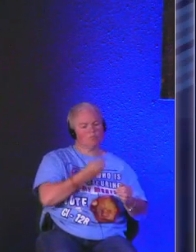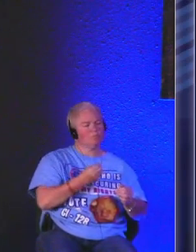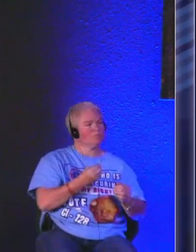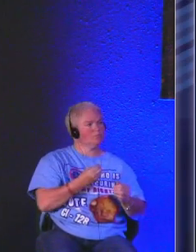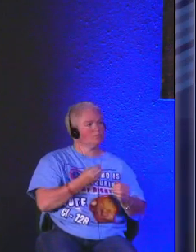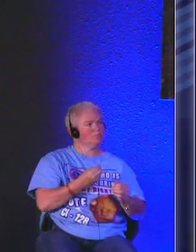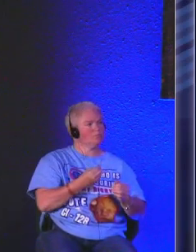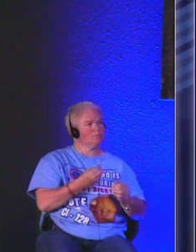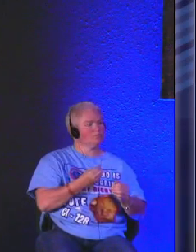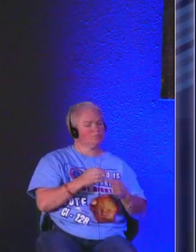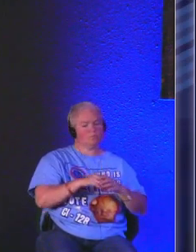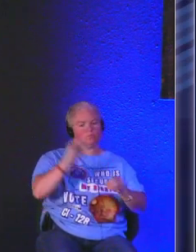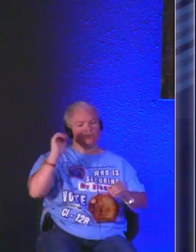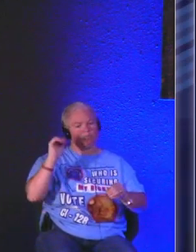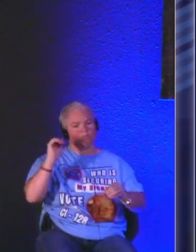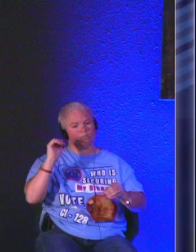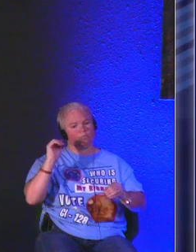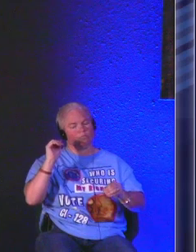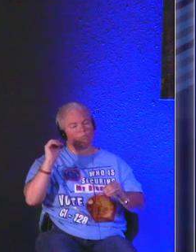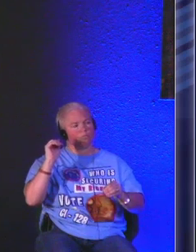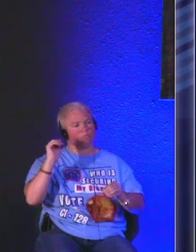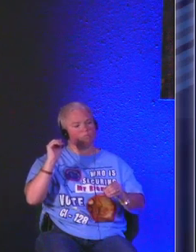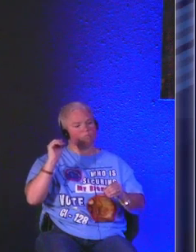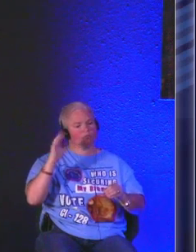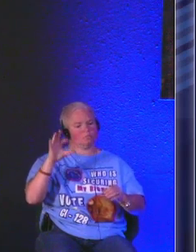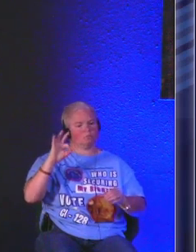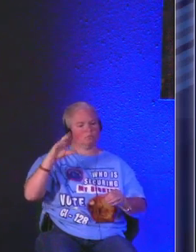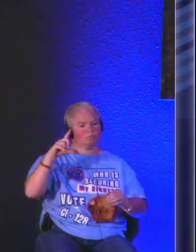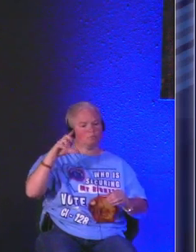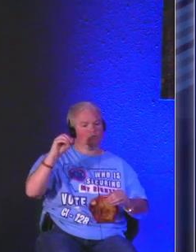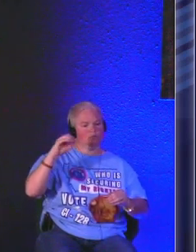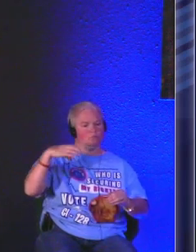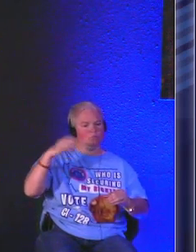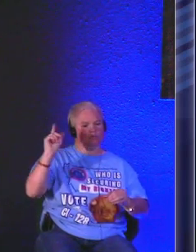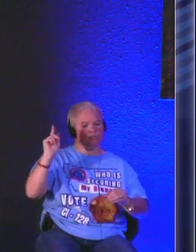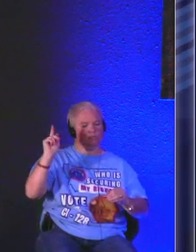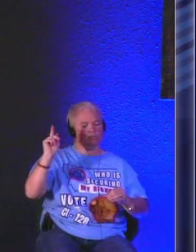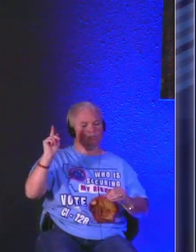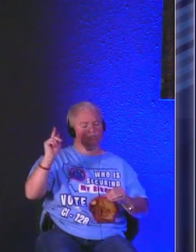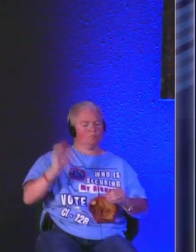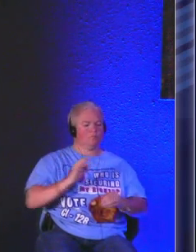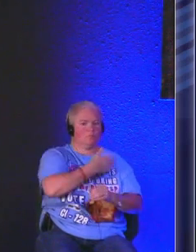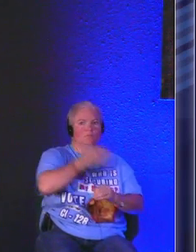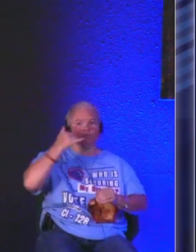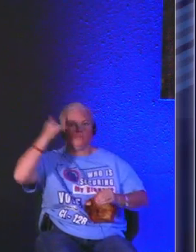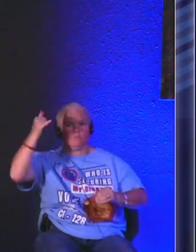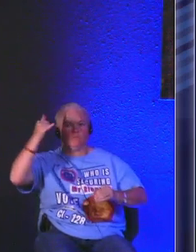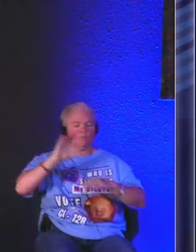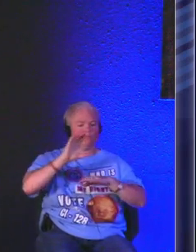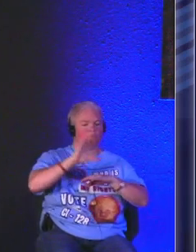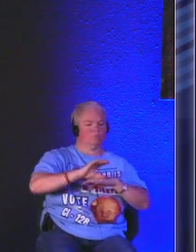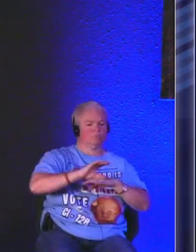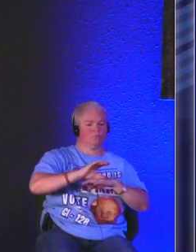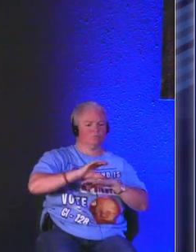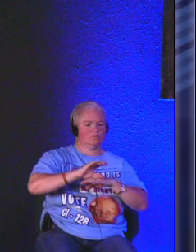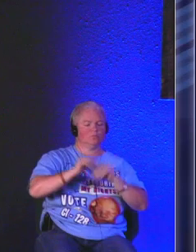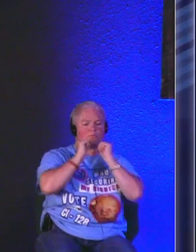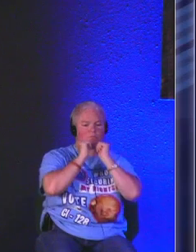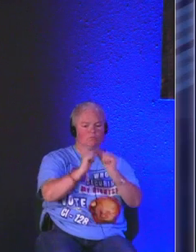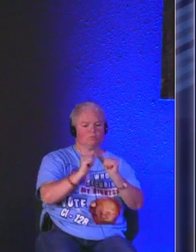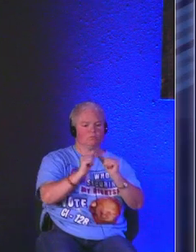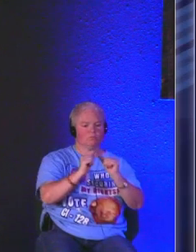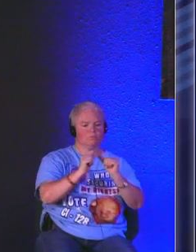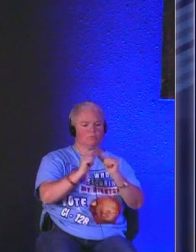many of the Jewish people are outside of the flock that we call the body of Christ because they've denied